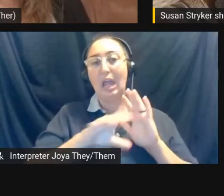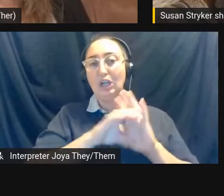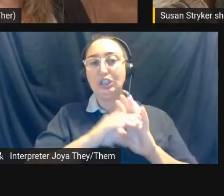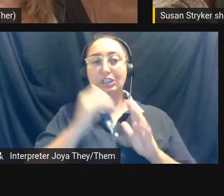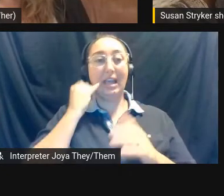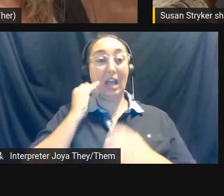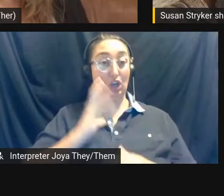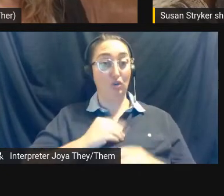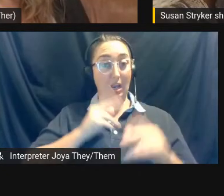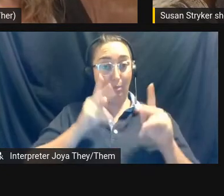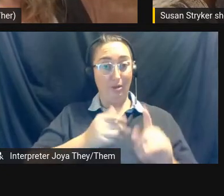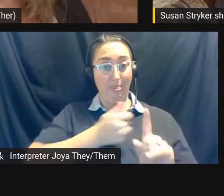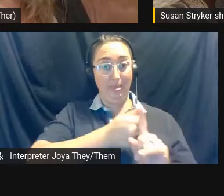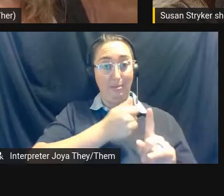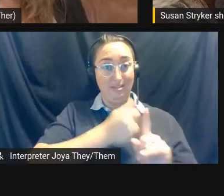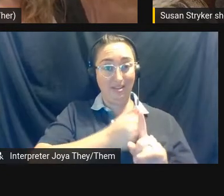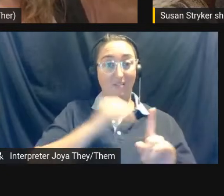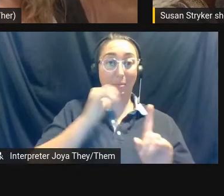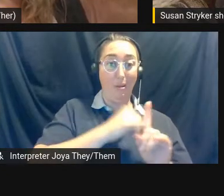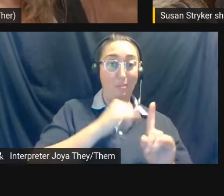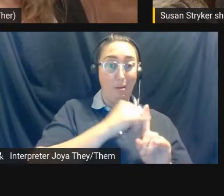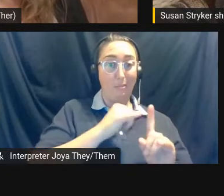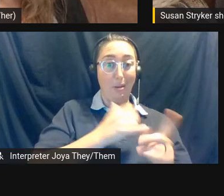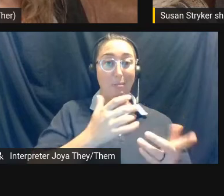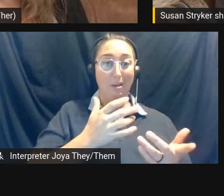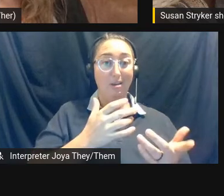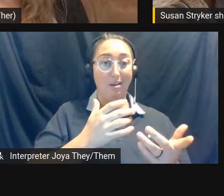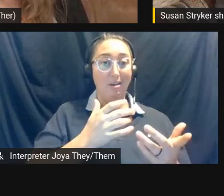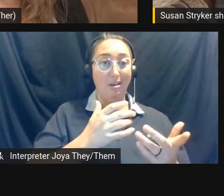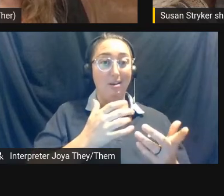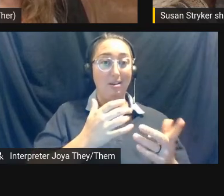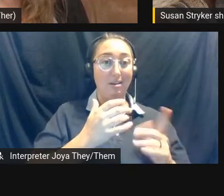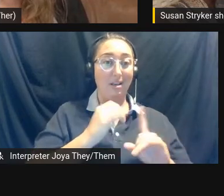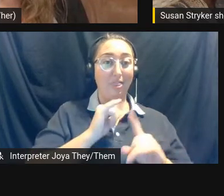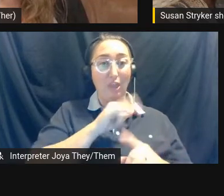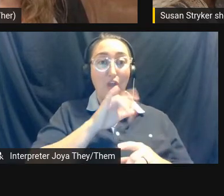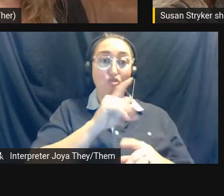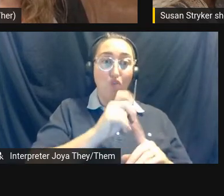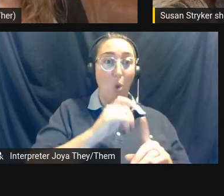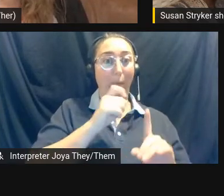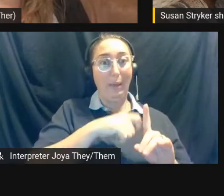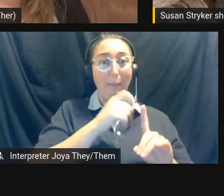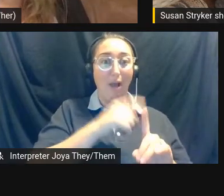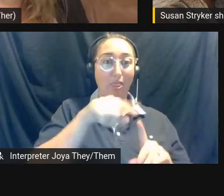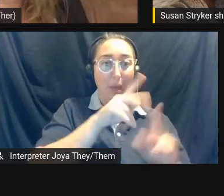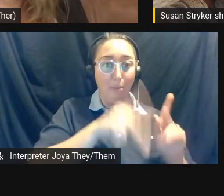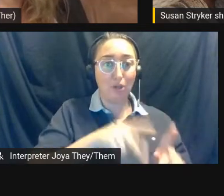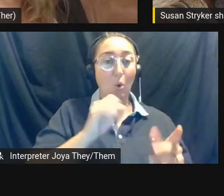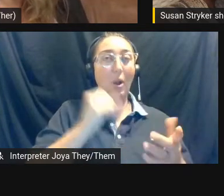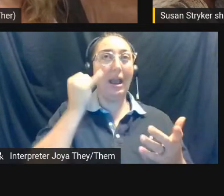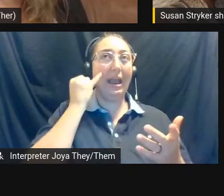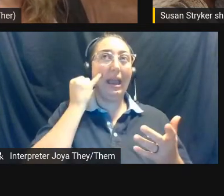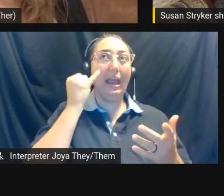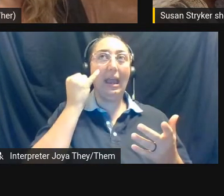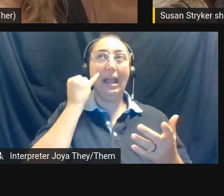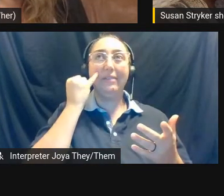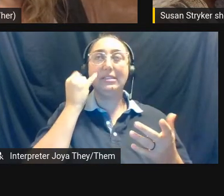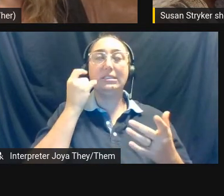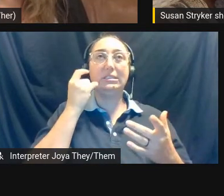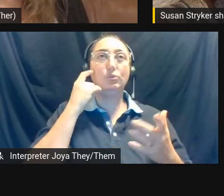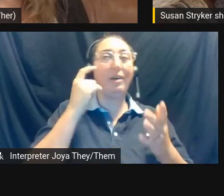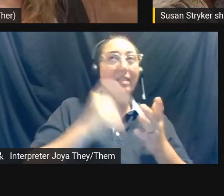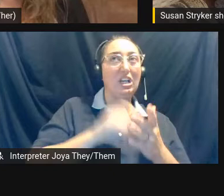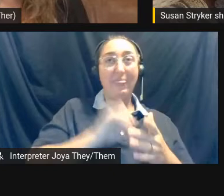and specifically their transness is the butt of the joke, or whether it's the revelation that someone is trans being